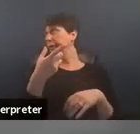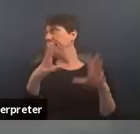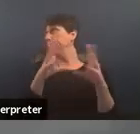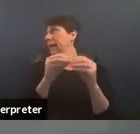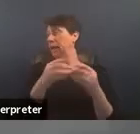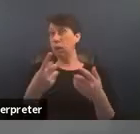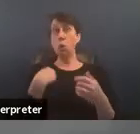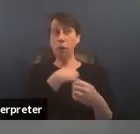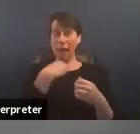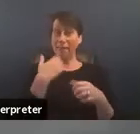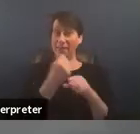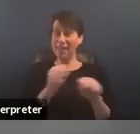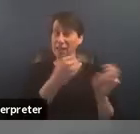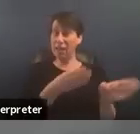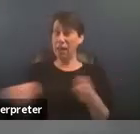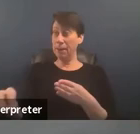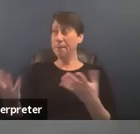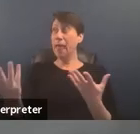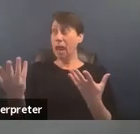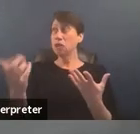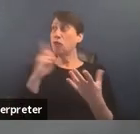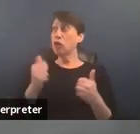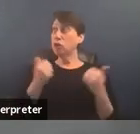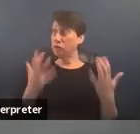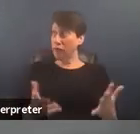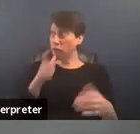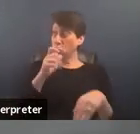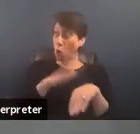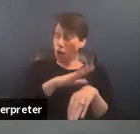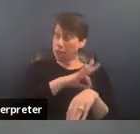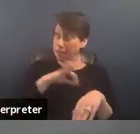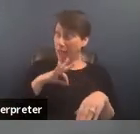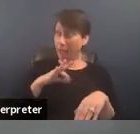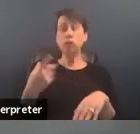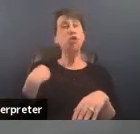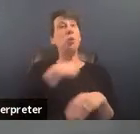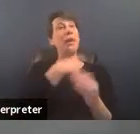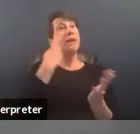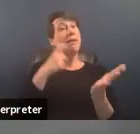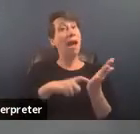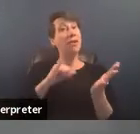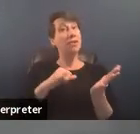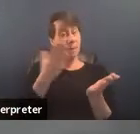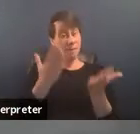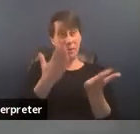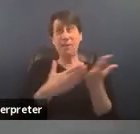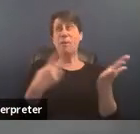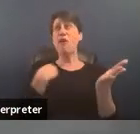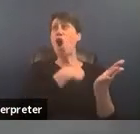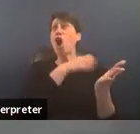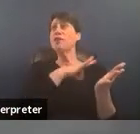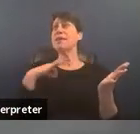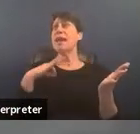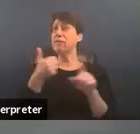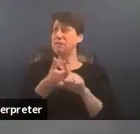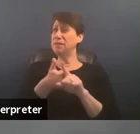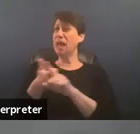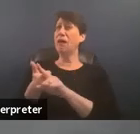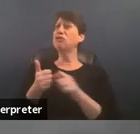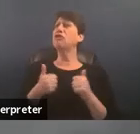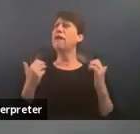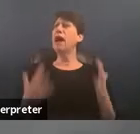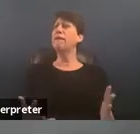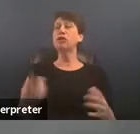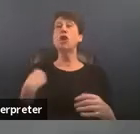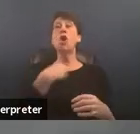survivors who might be on staff do we acknowledge that some of our staff may be survivors so when we're thinking about